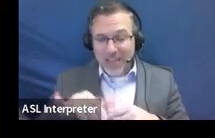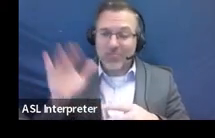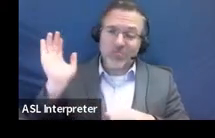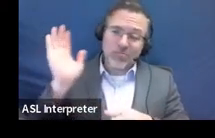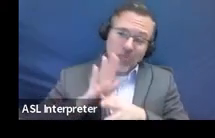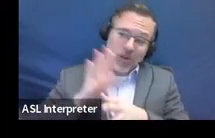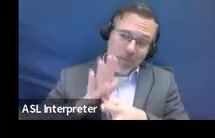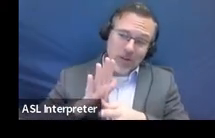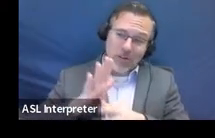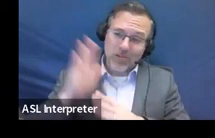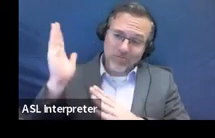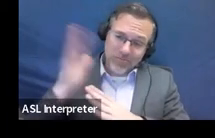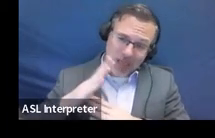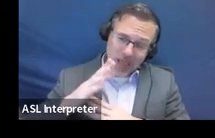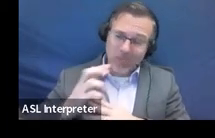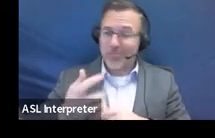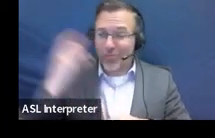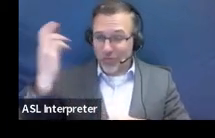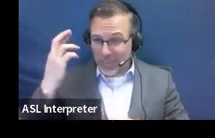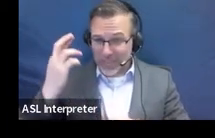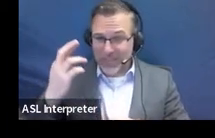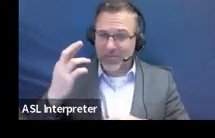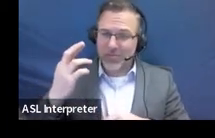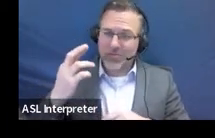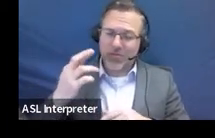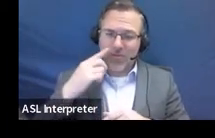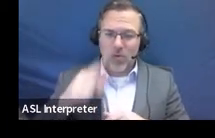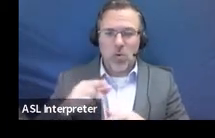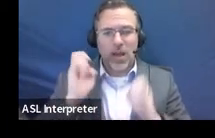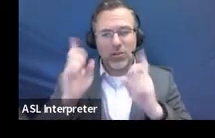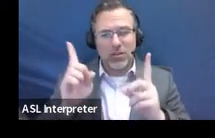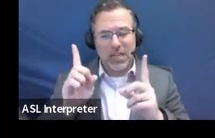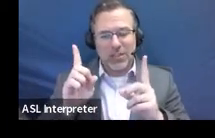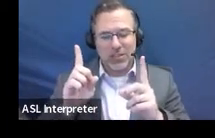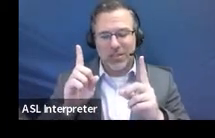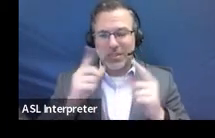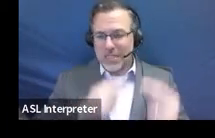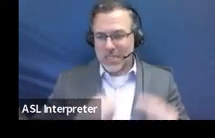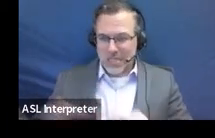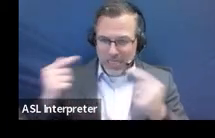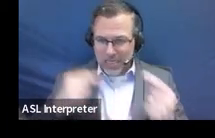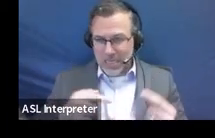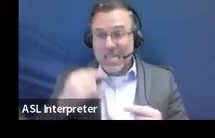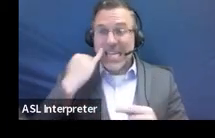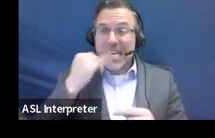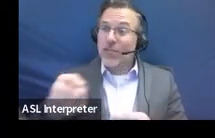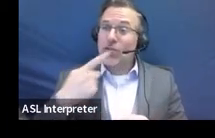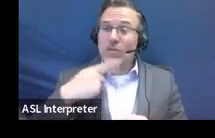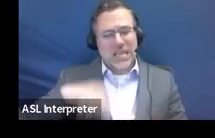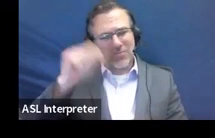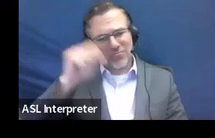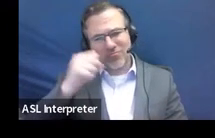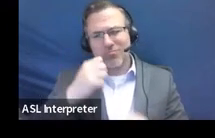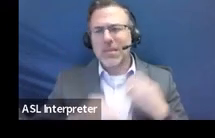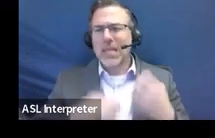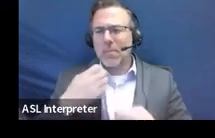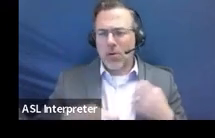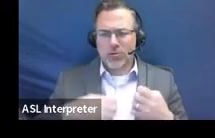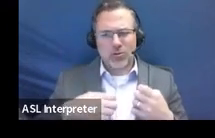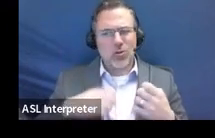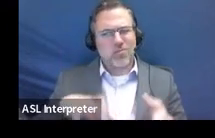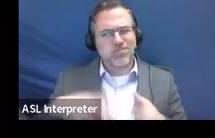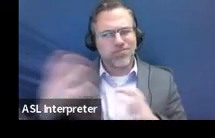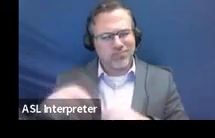adequately. So, if you say that, yes, they have an emotional disturbance, that doesn't mean